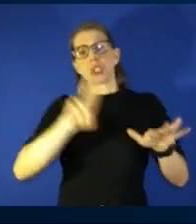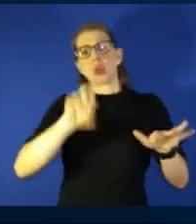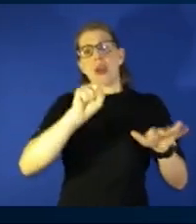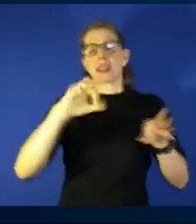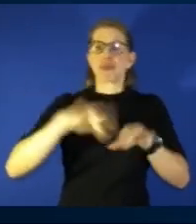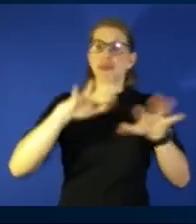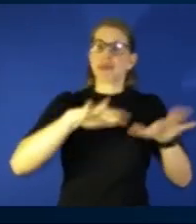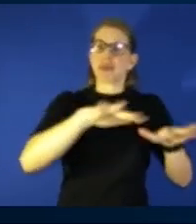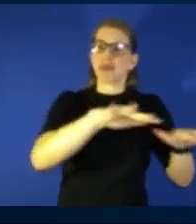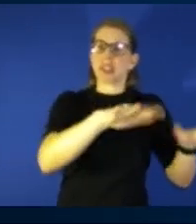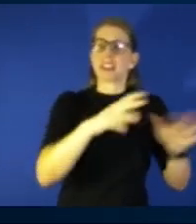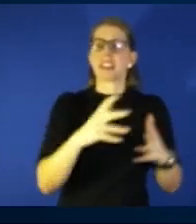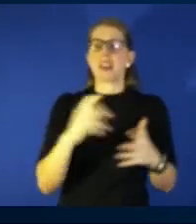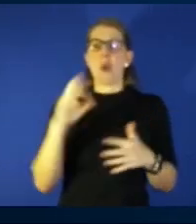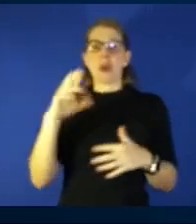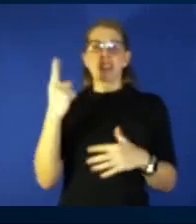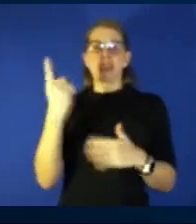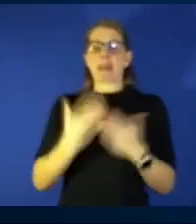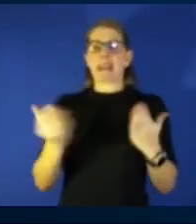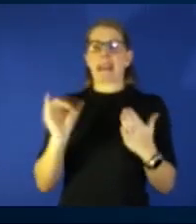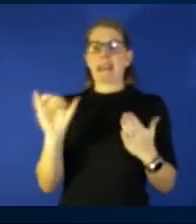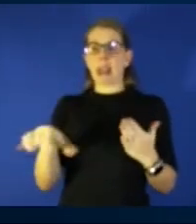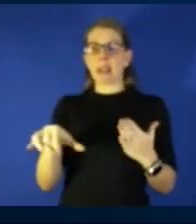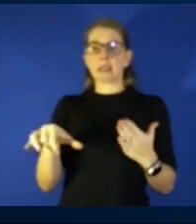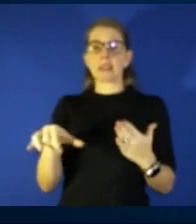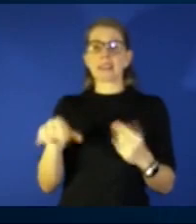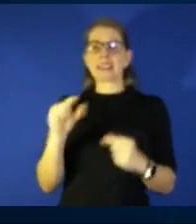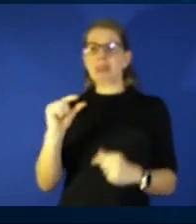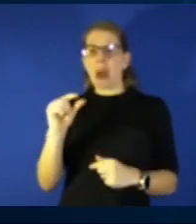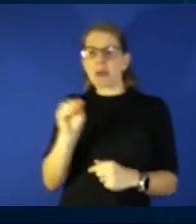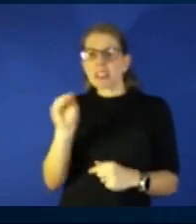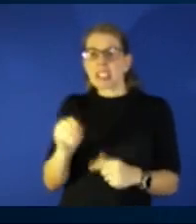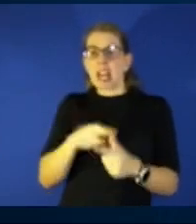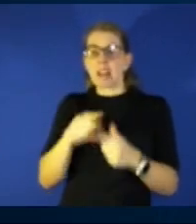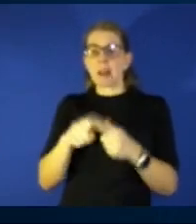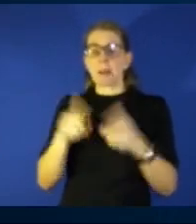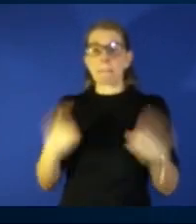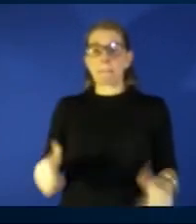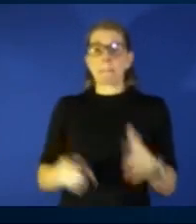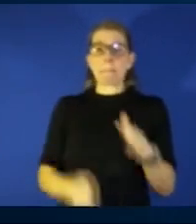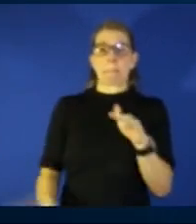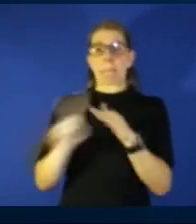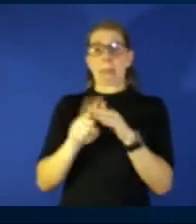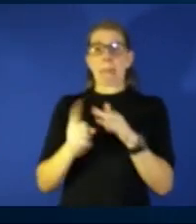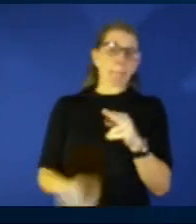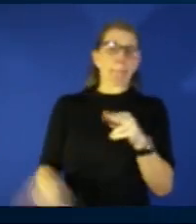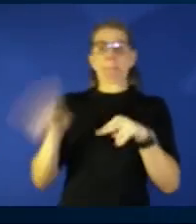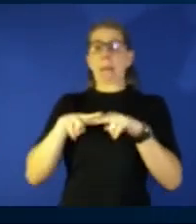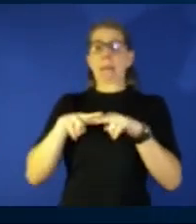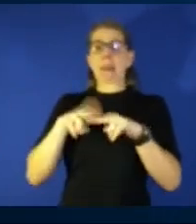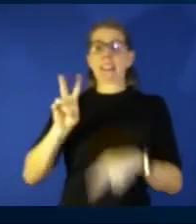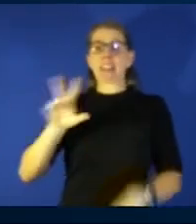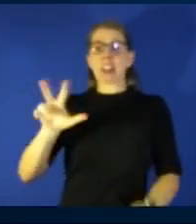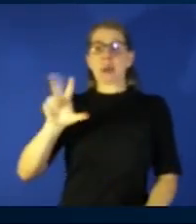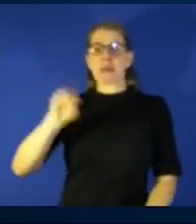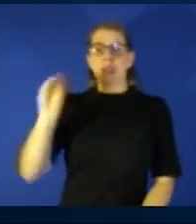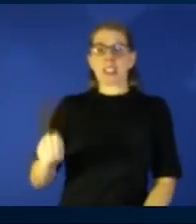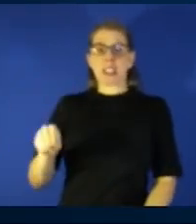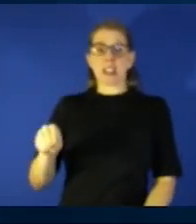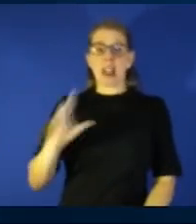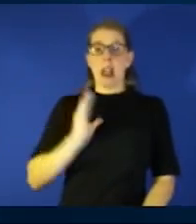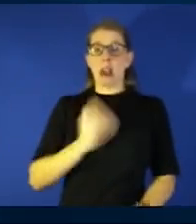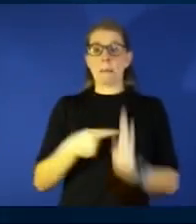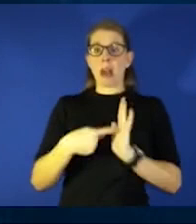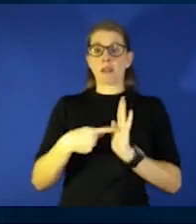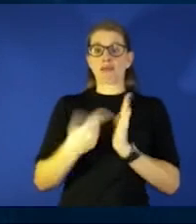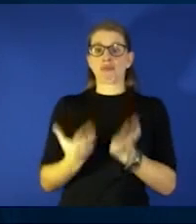and then you see a little small percentage but suddenly look at the big pop in it and now it's considered to be 73 percent our model suggests 73 percent